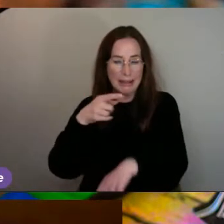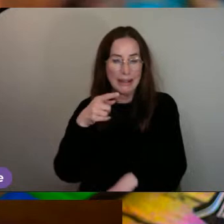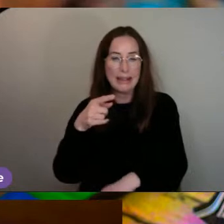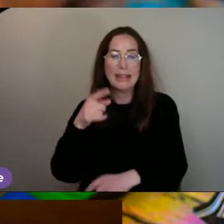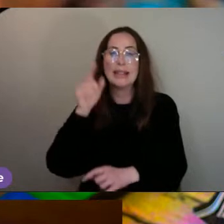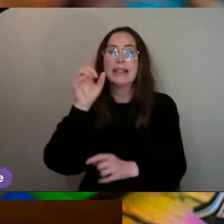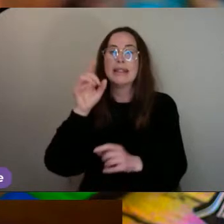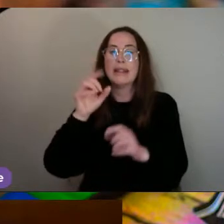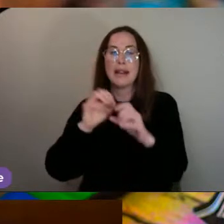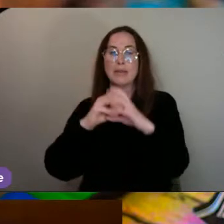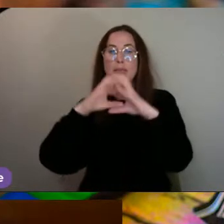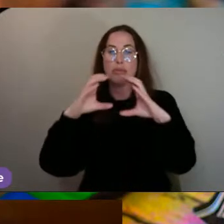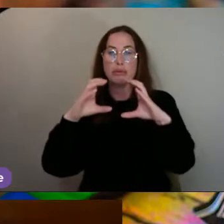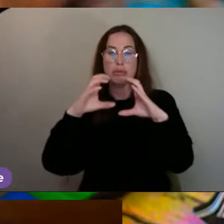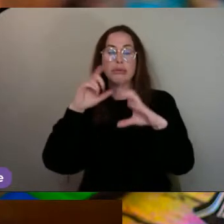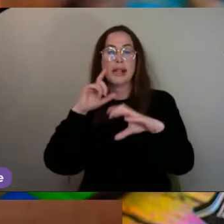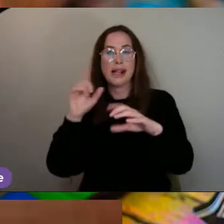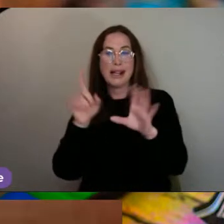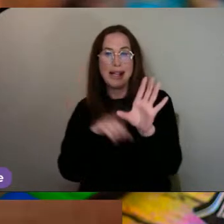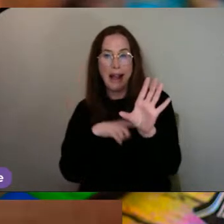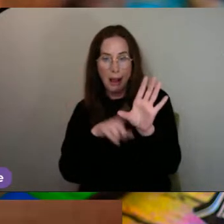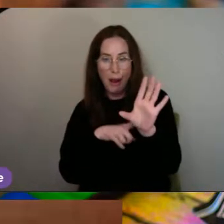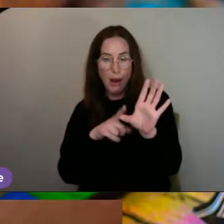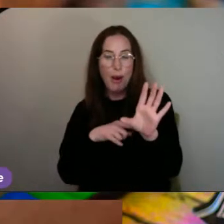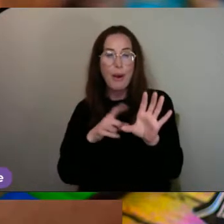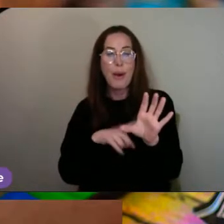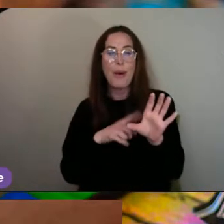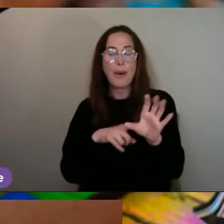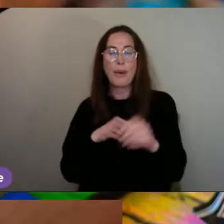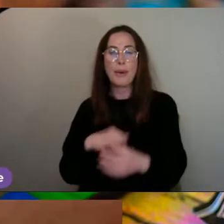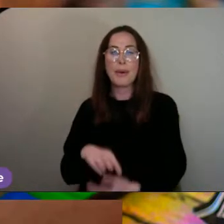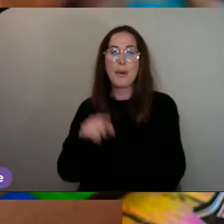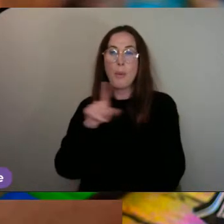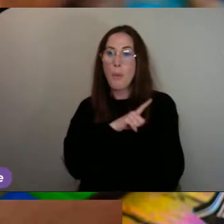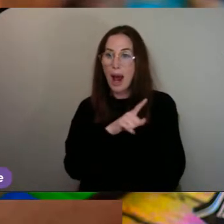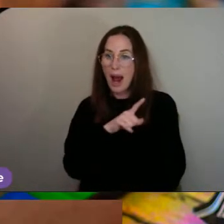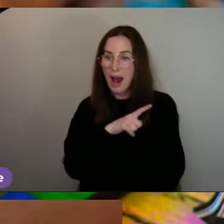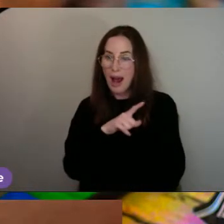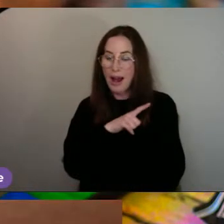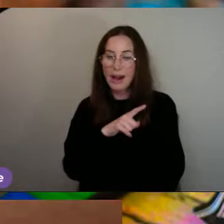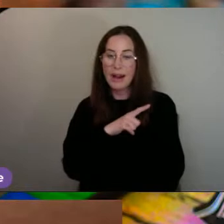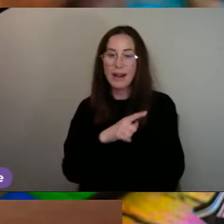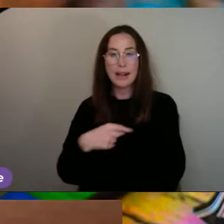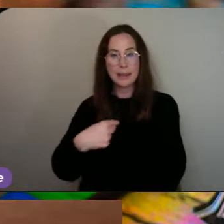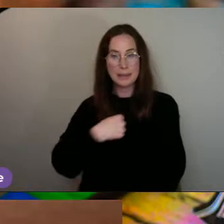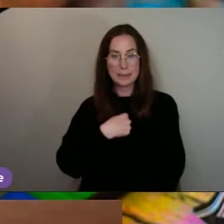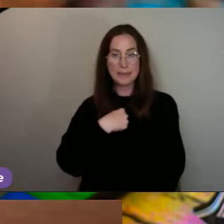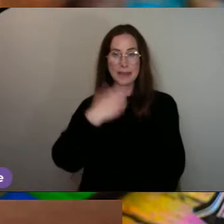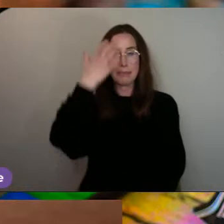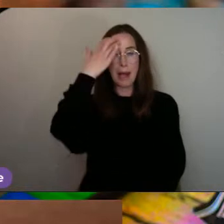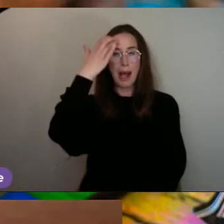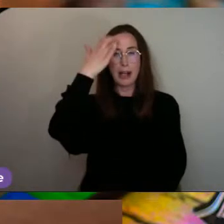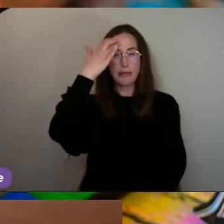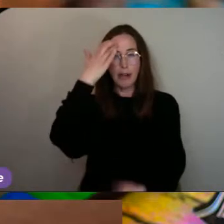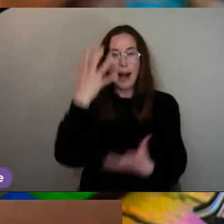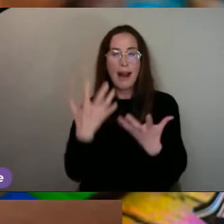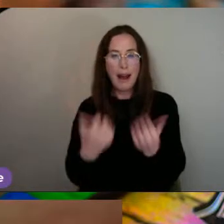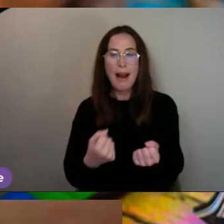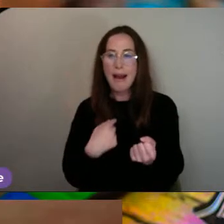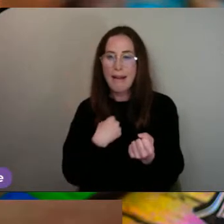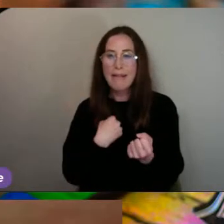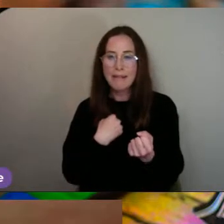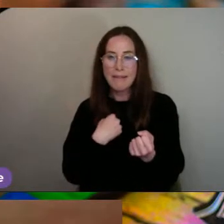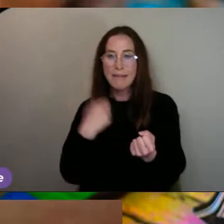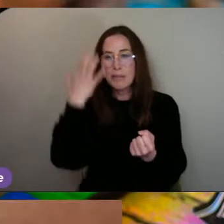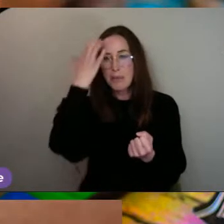spot. Now, that's like that, because I suffer with migraines. I suffer with migraines.